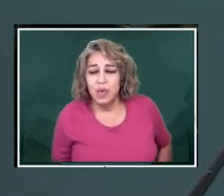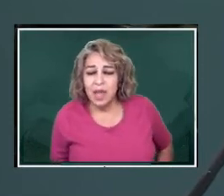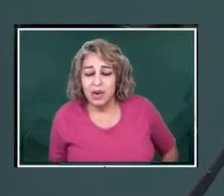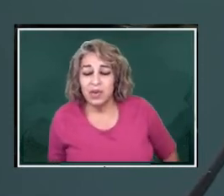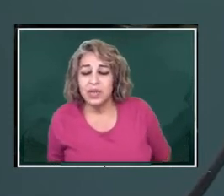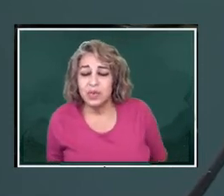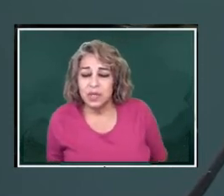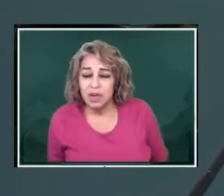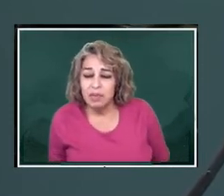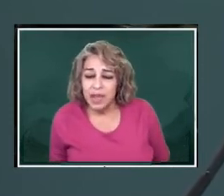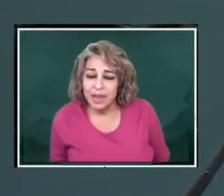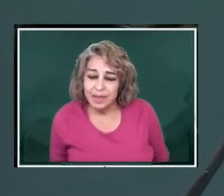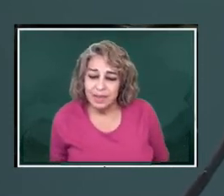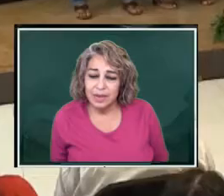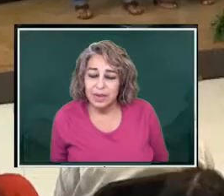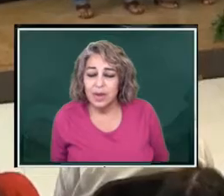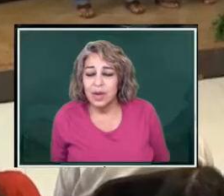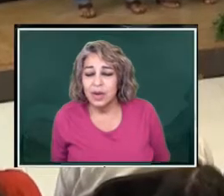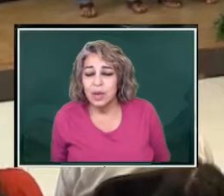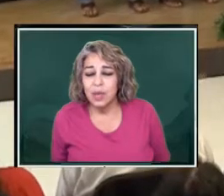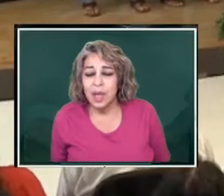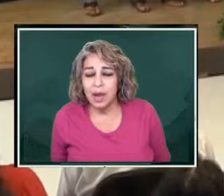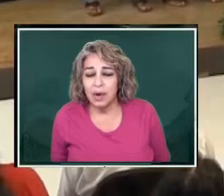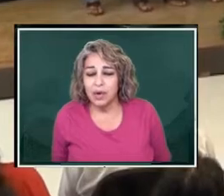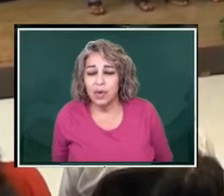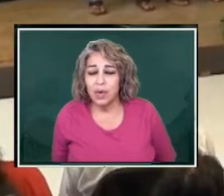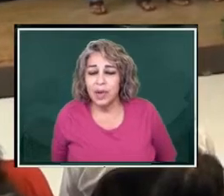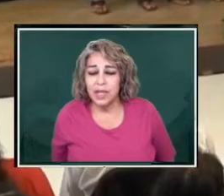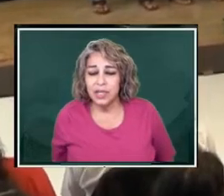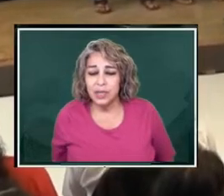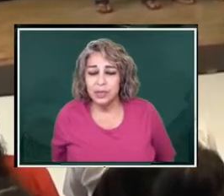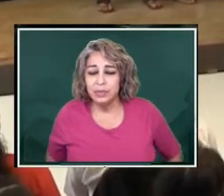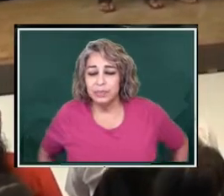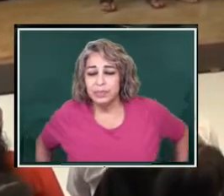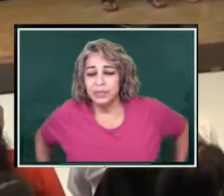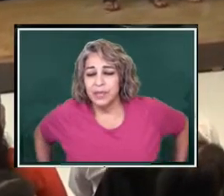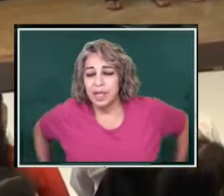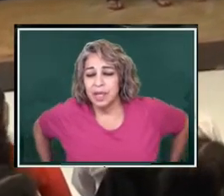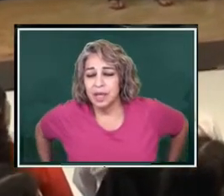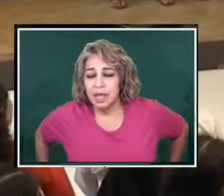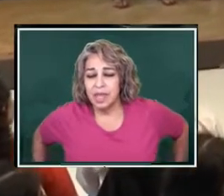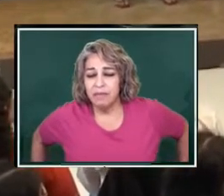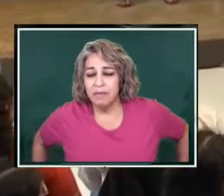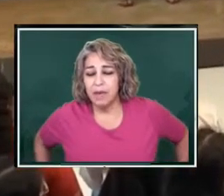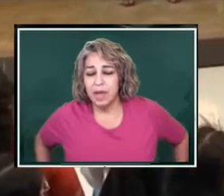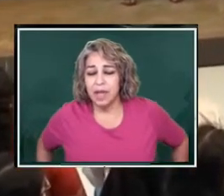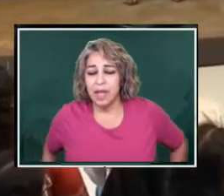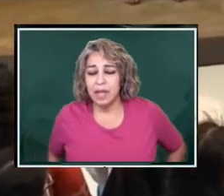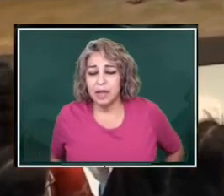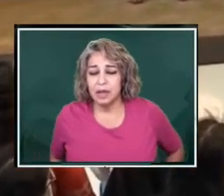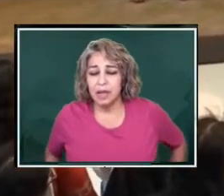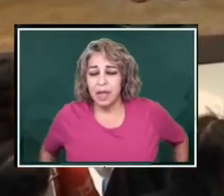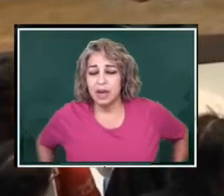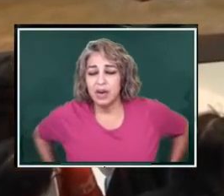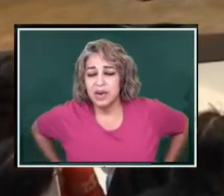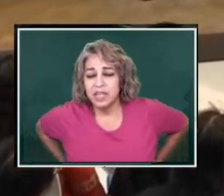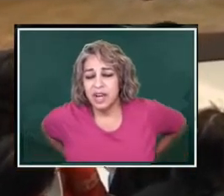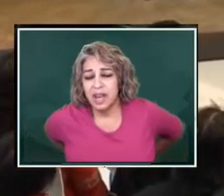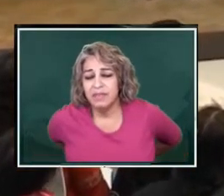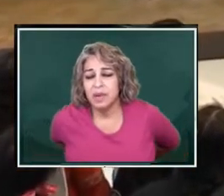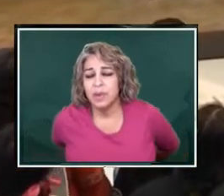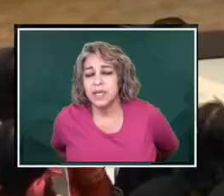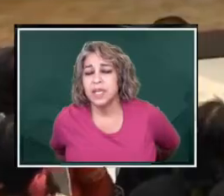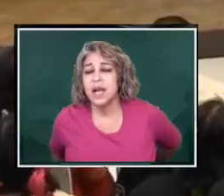We are going to resolve that. We are going to encourage